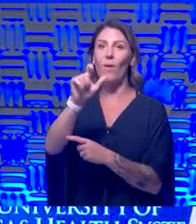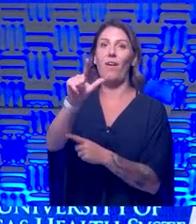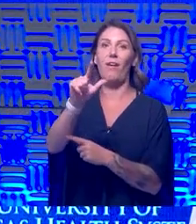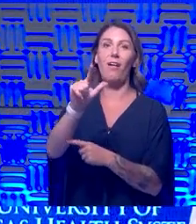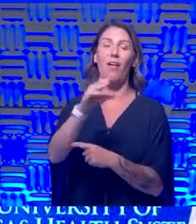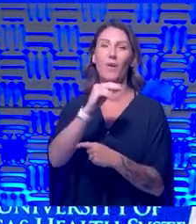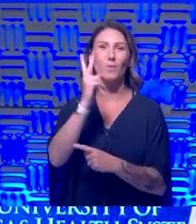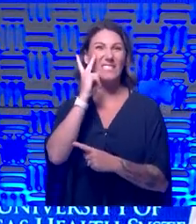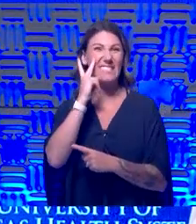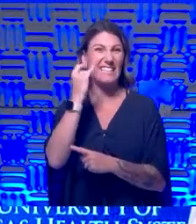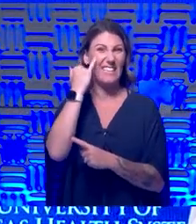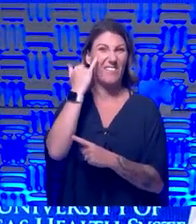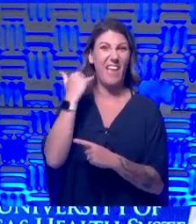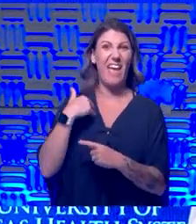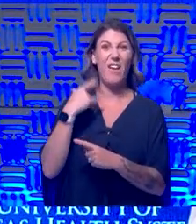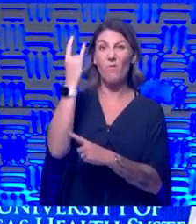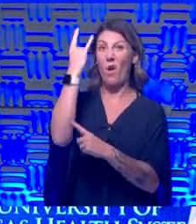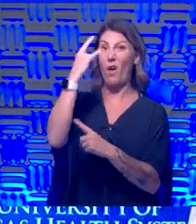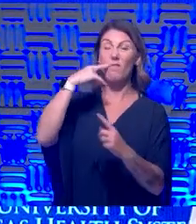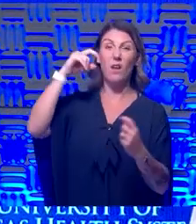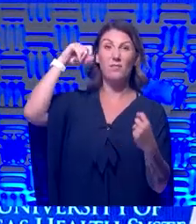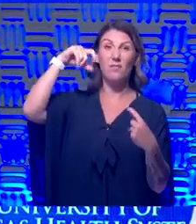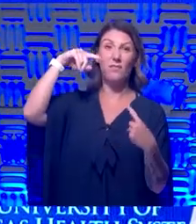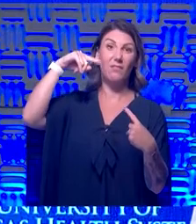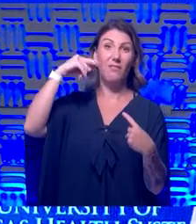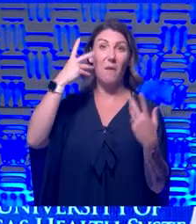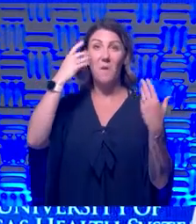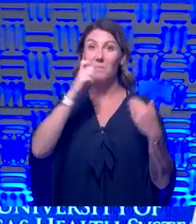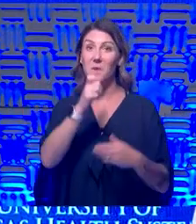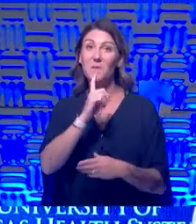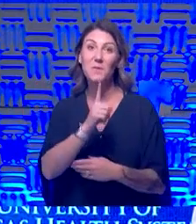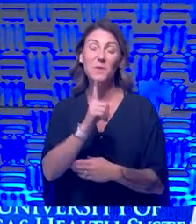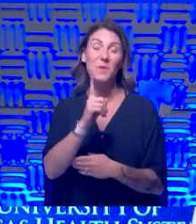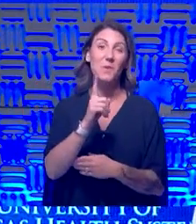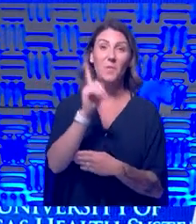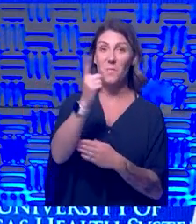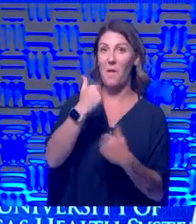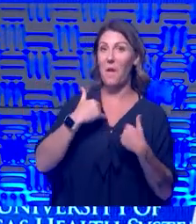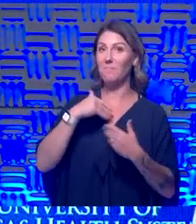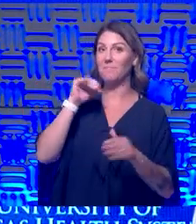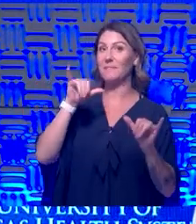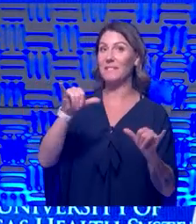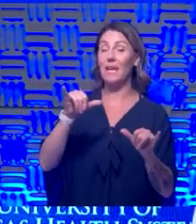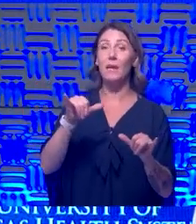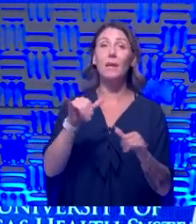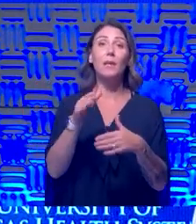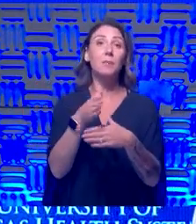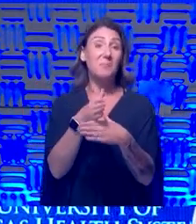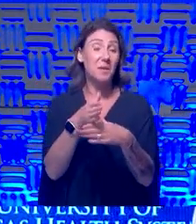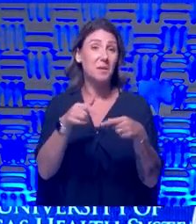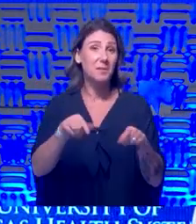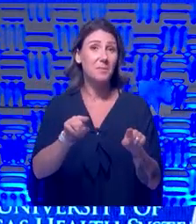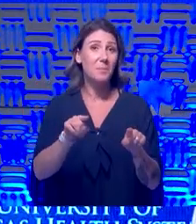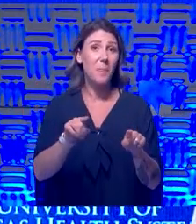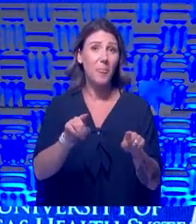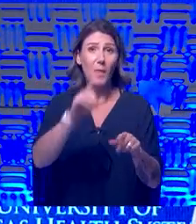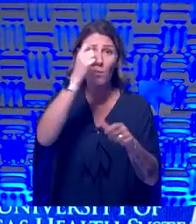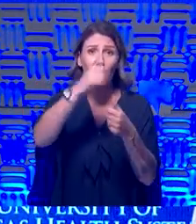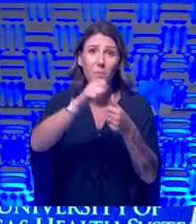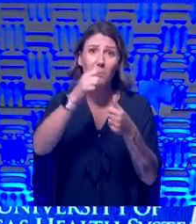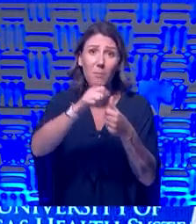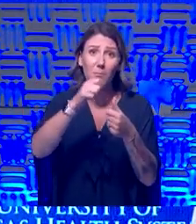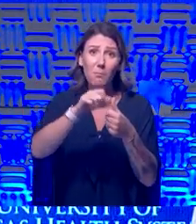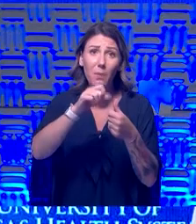to reach in. I don't know. I'm not sure there is one where I'm going to be going. In the meantime, remember, that's been our word this morning.